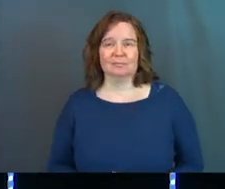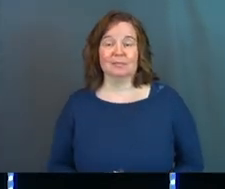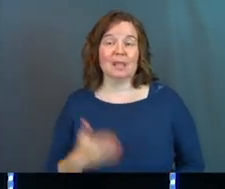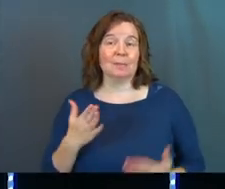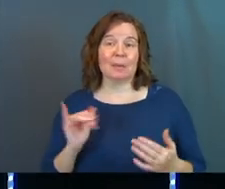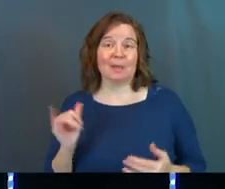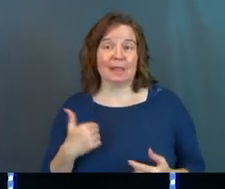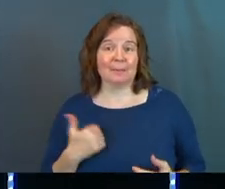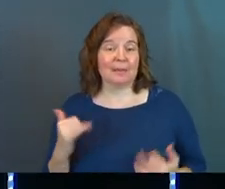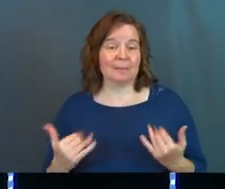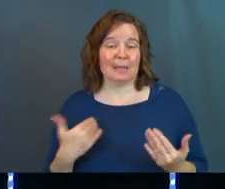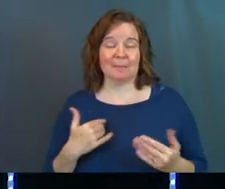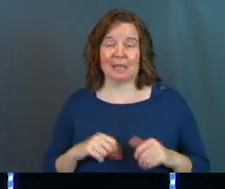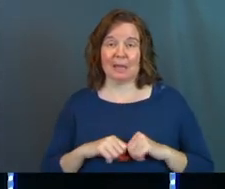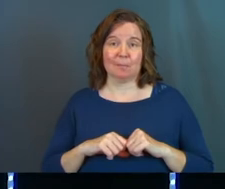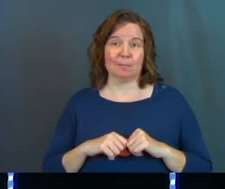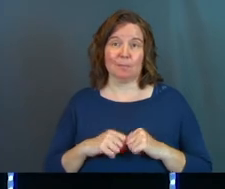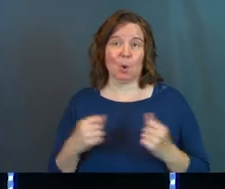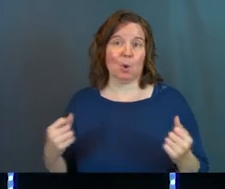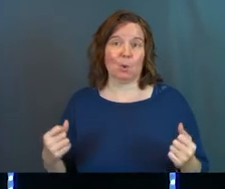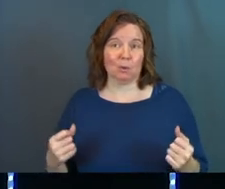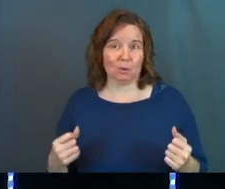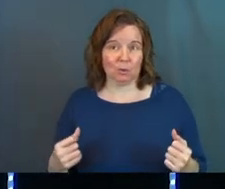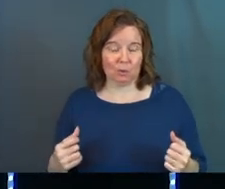And maybe you're like me and maybe it broke and